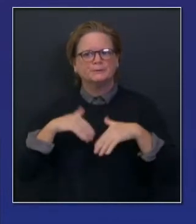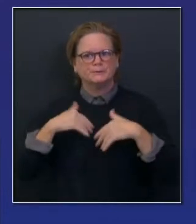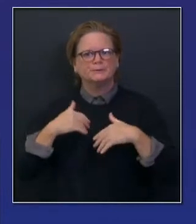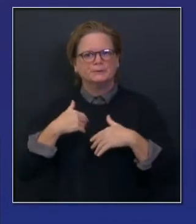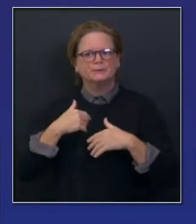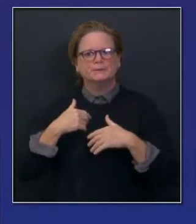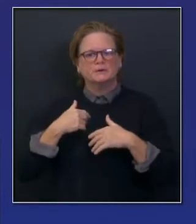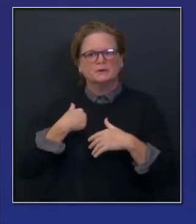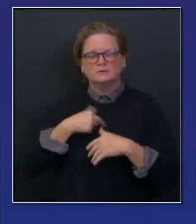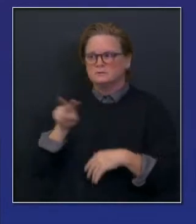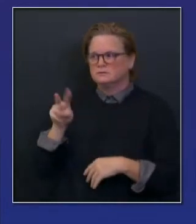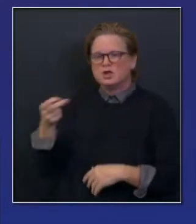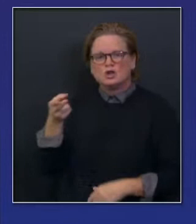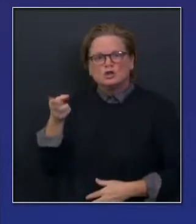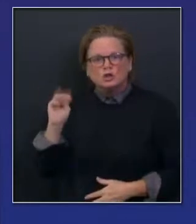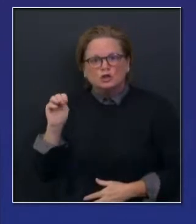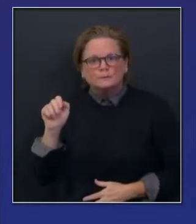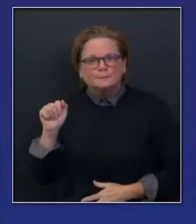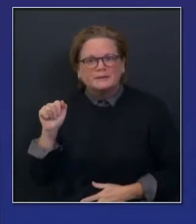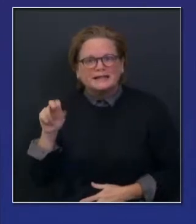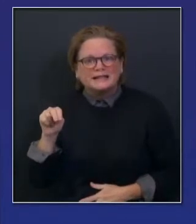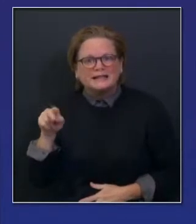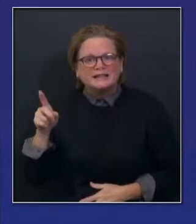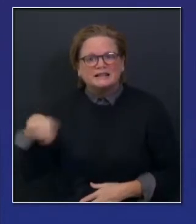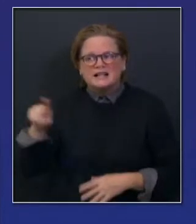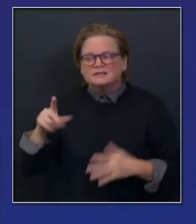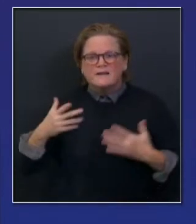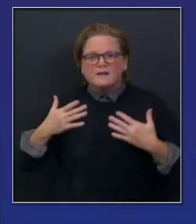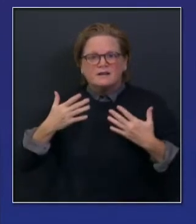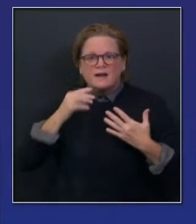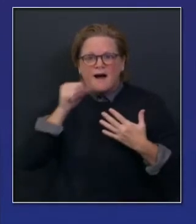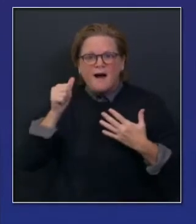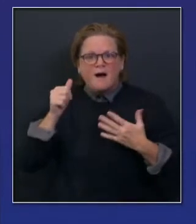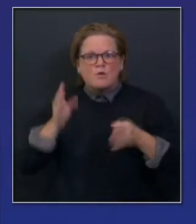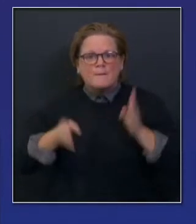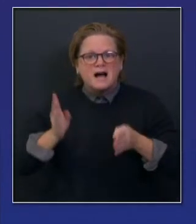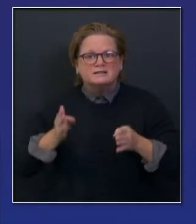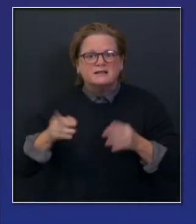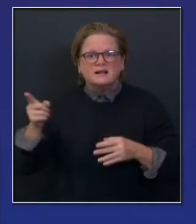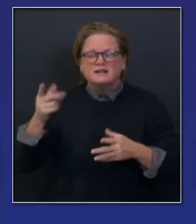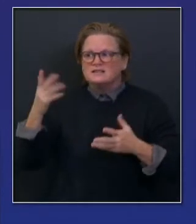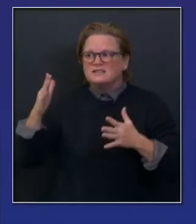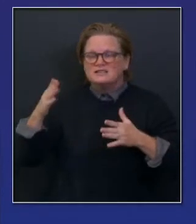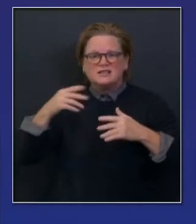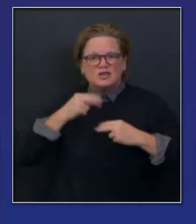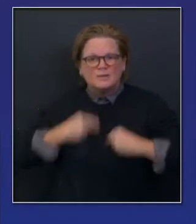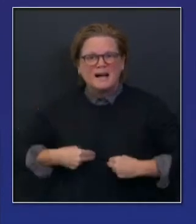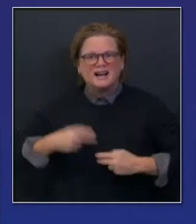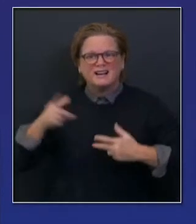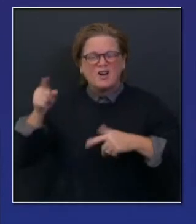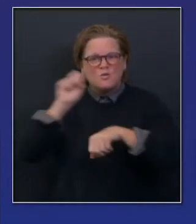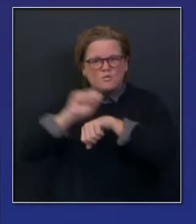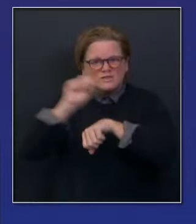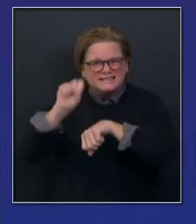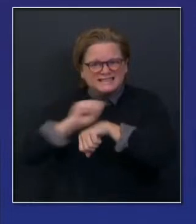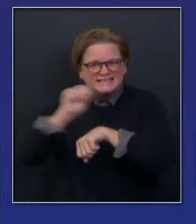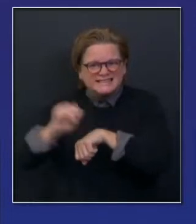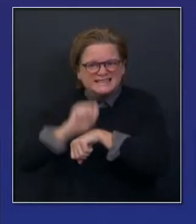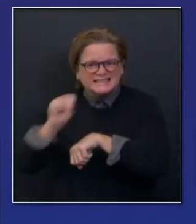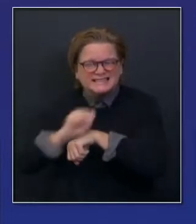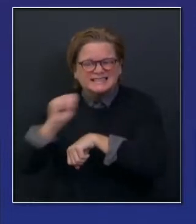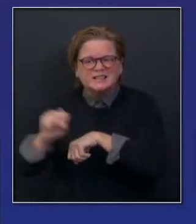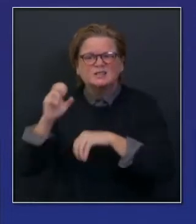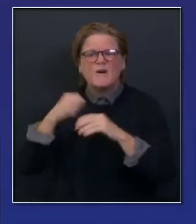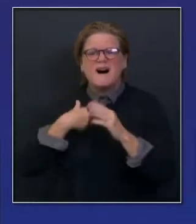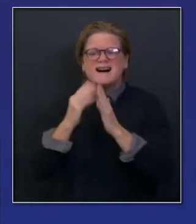these nurses in particular that are just doing heroic work every single day, asking yet again for a little bit more during